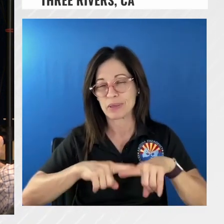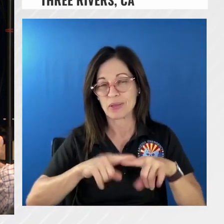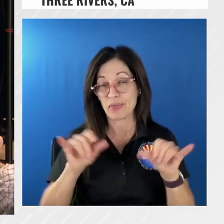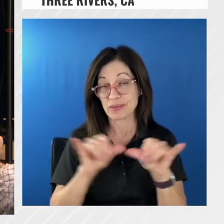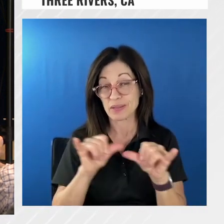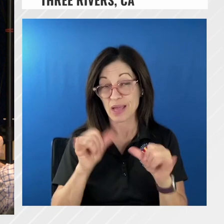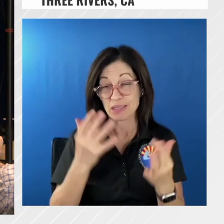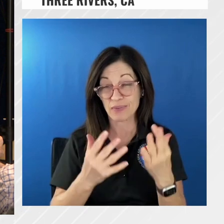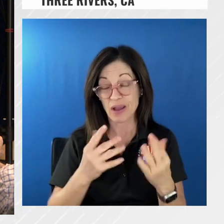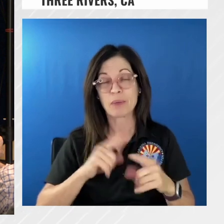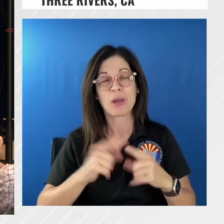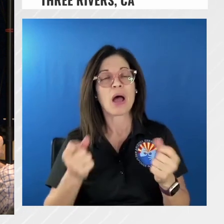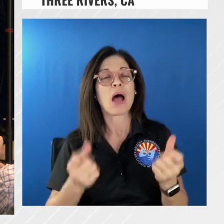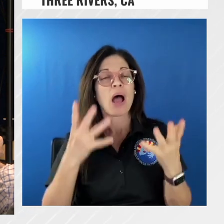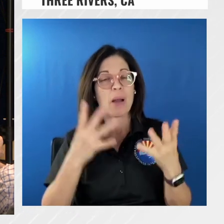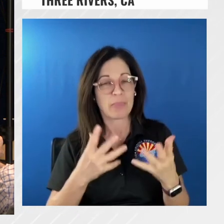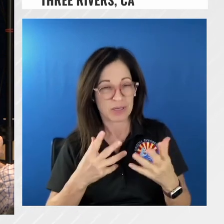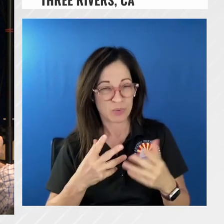specific piece of the line